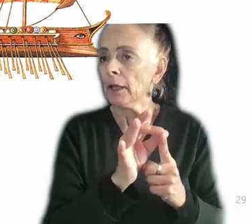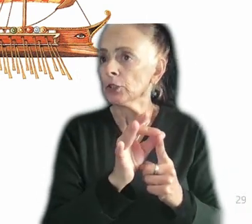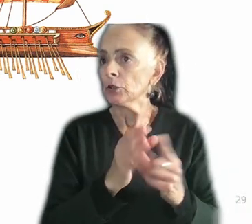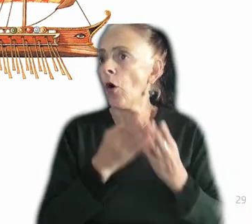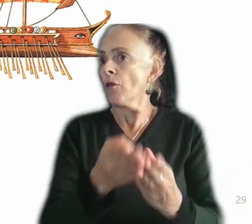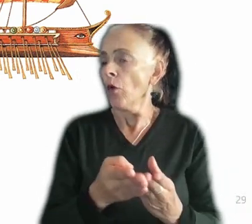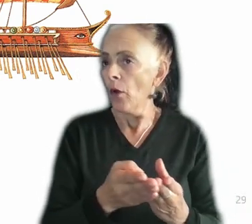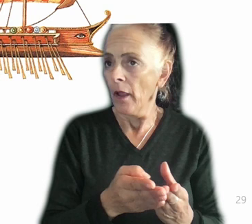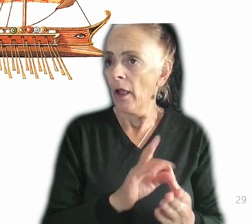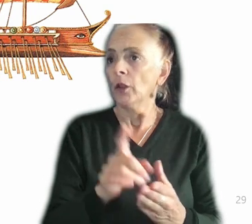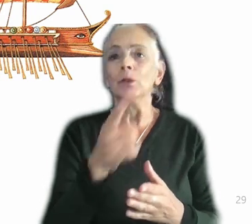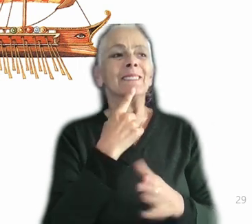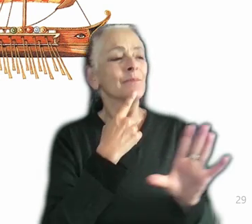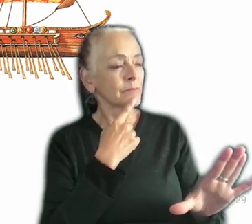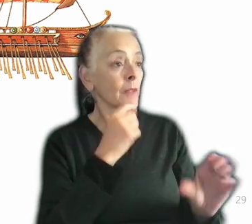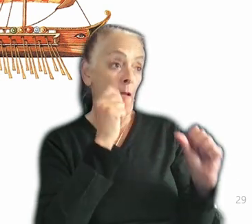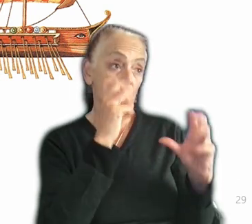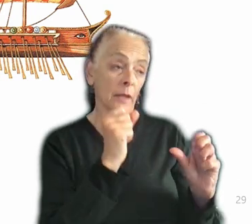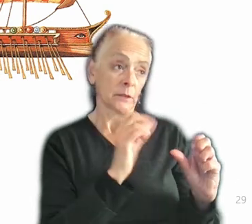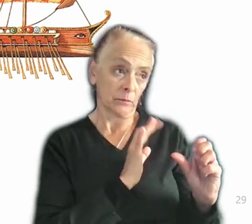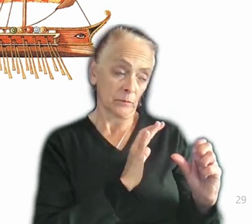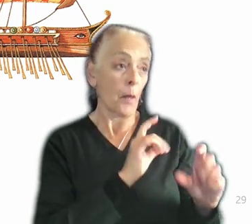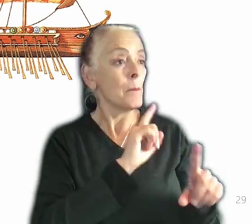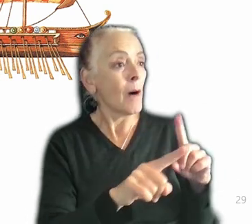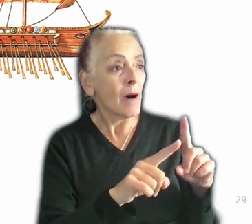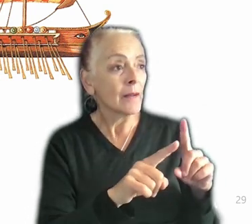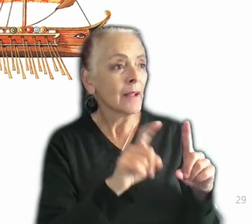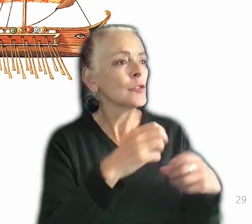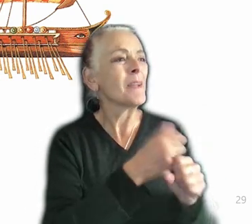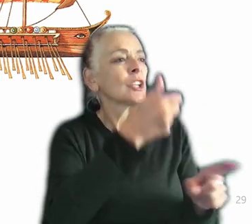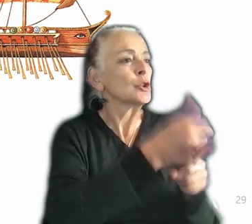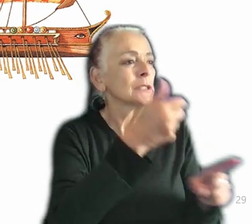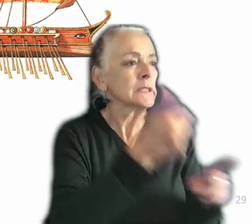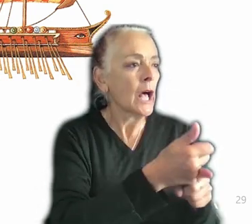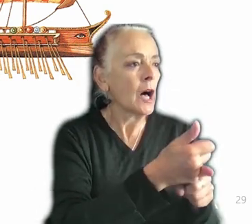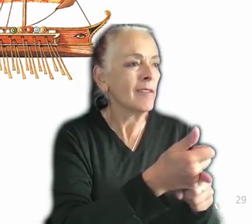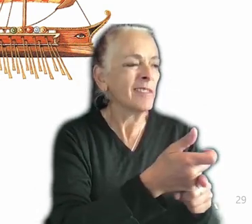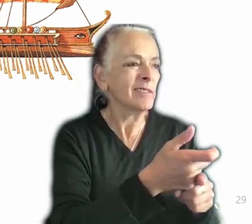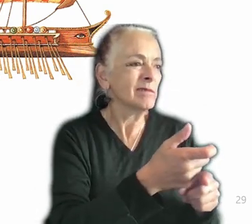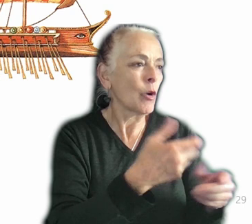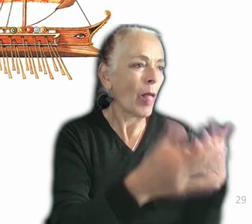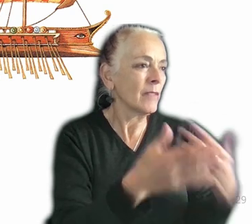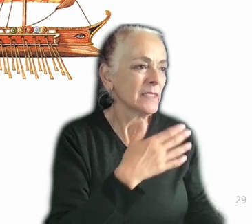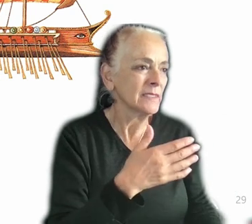But for this to count, you have to make yourself irrelevant. You got to get on the boat. You got to turn yourself from a snowflake